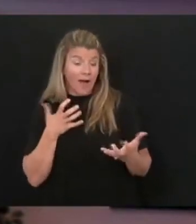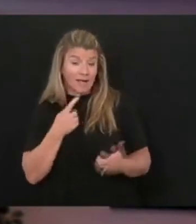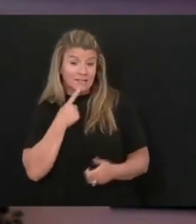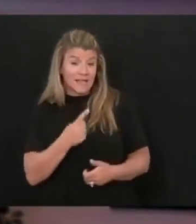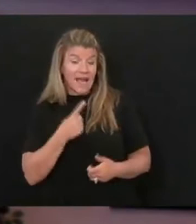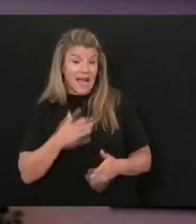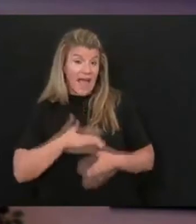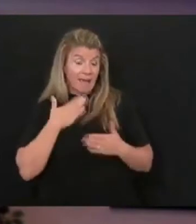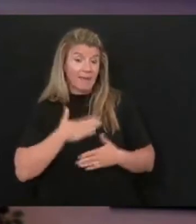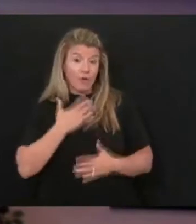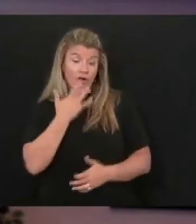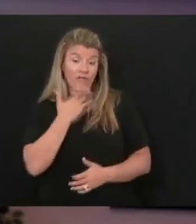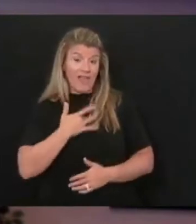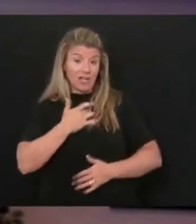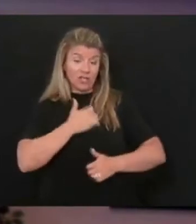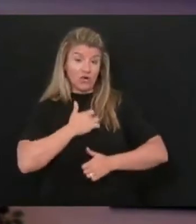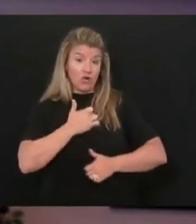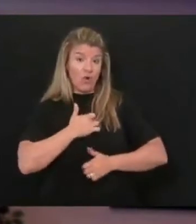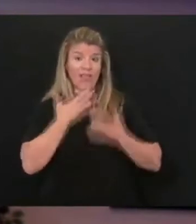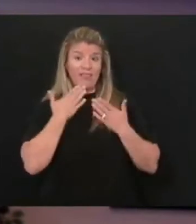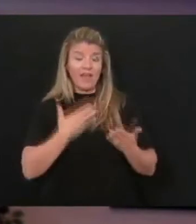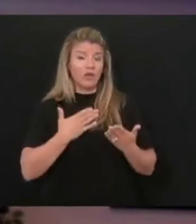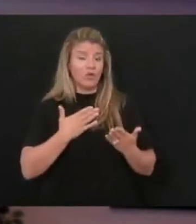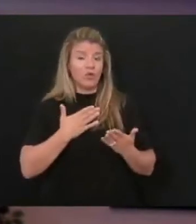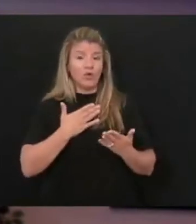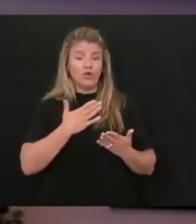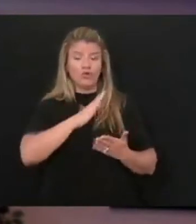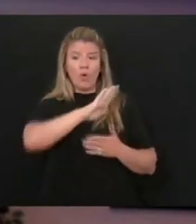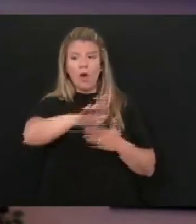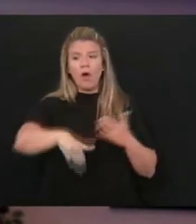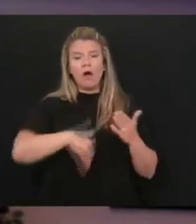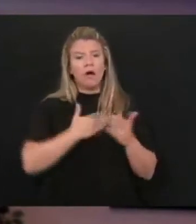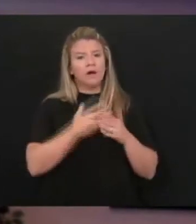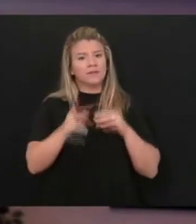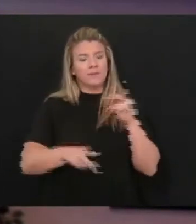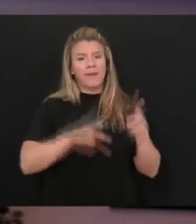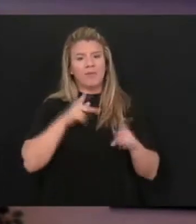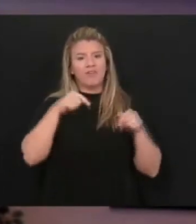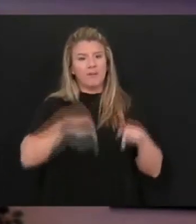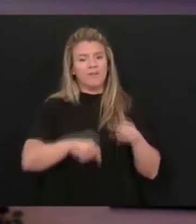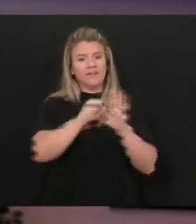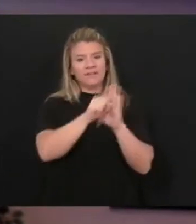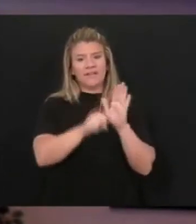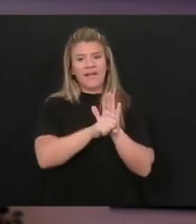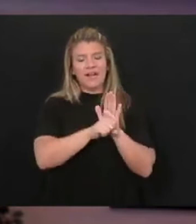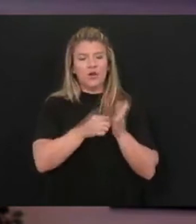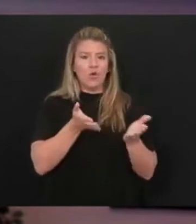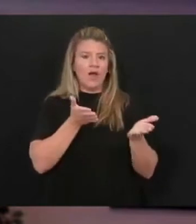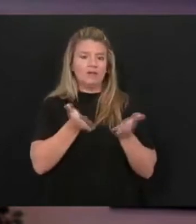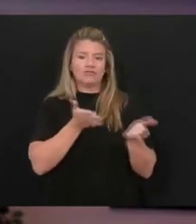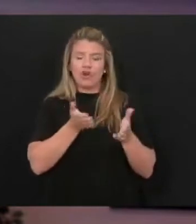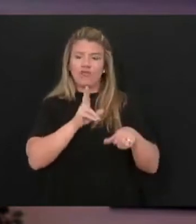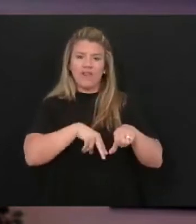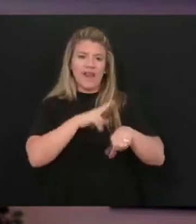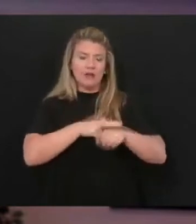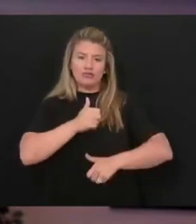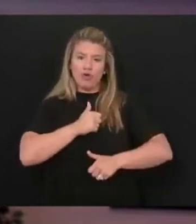thank you and all the good people from our state that have served both the National Guard and the Armed Forces